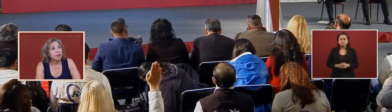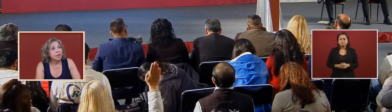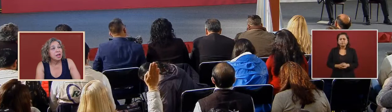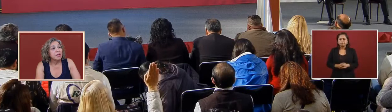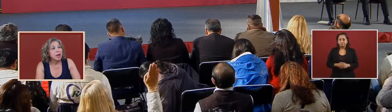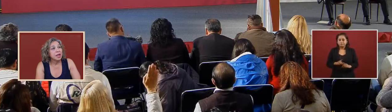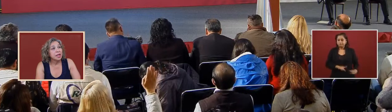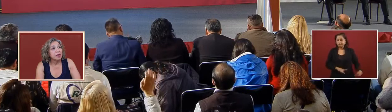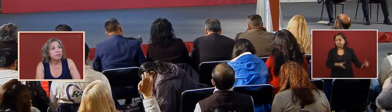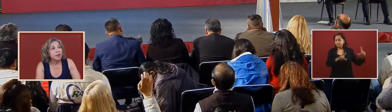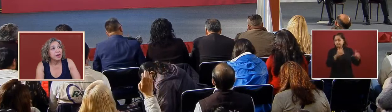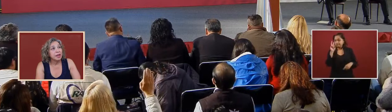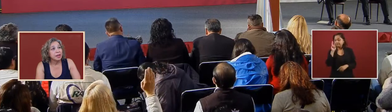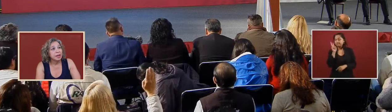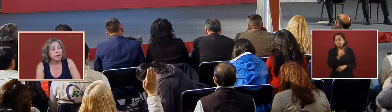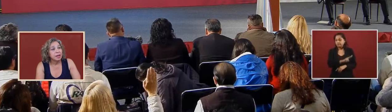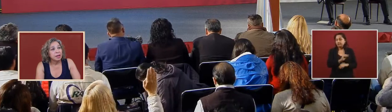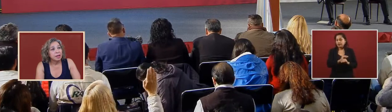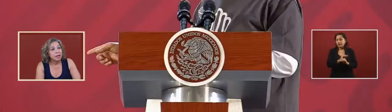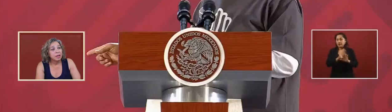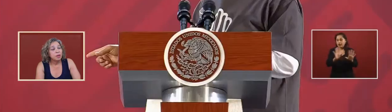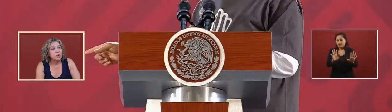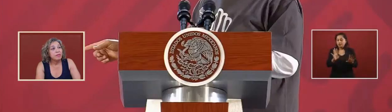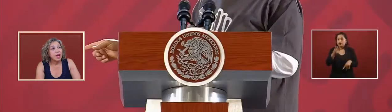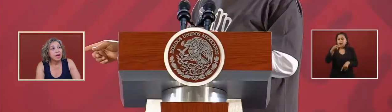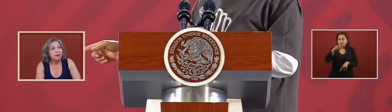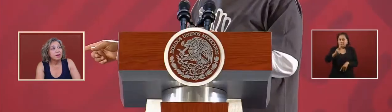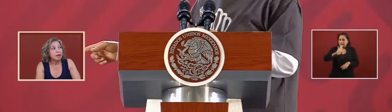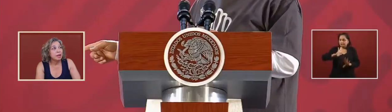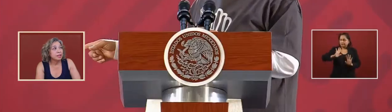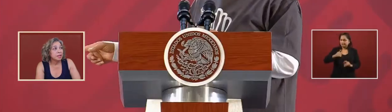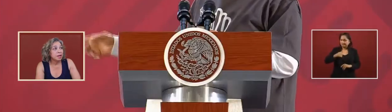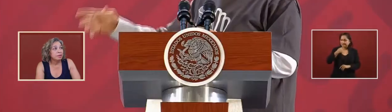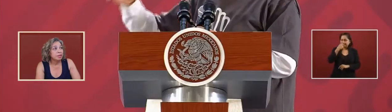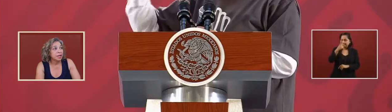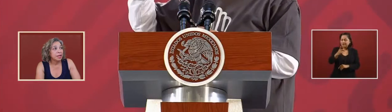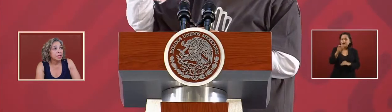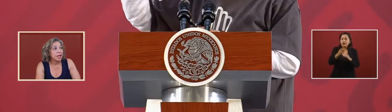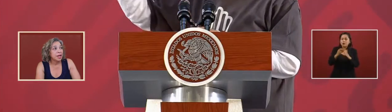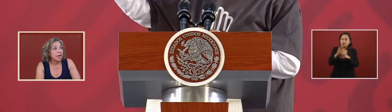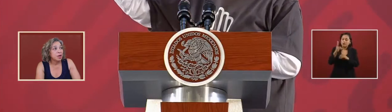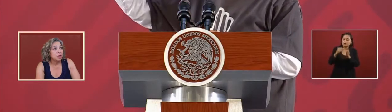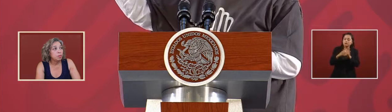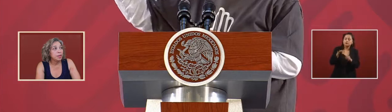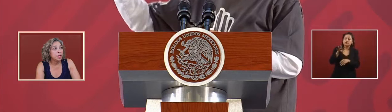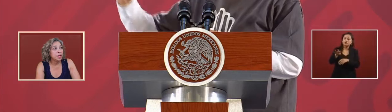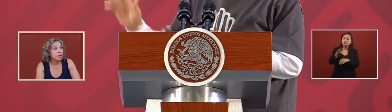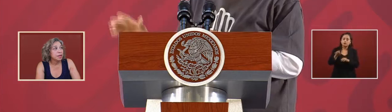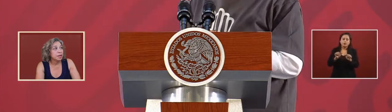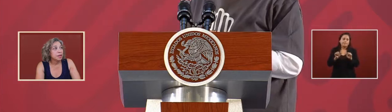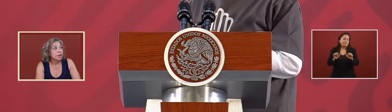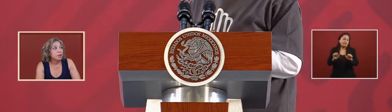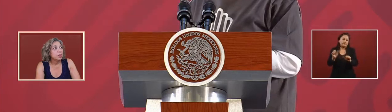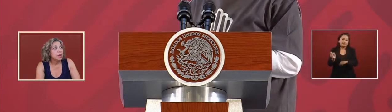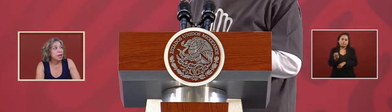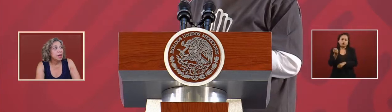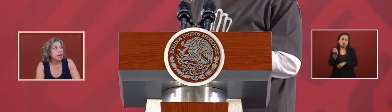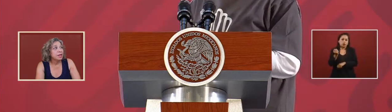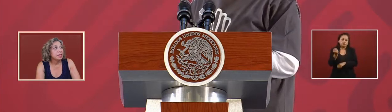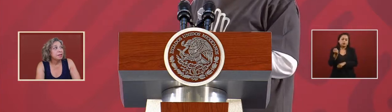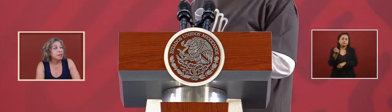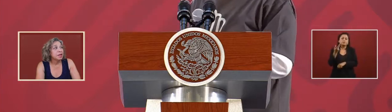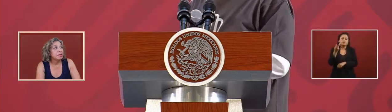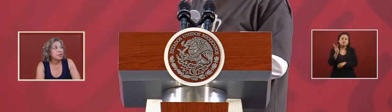here I clarify that we've had lots of luck and I hope that we